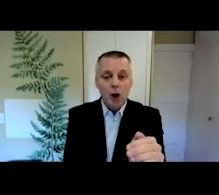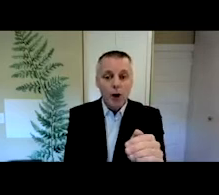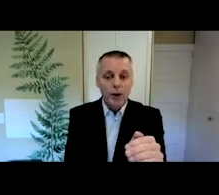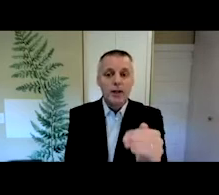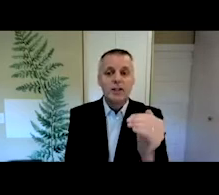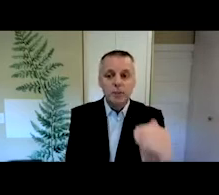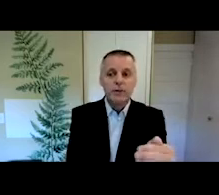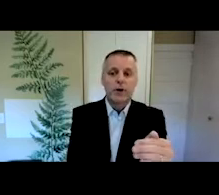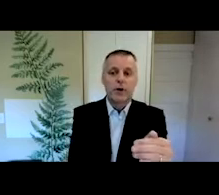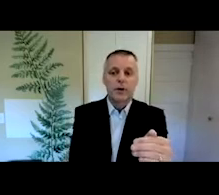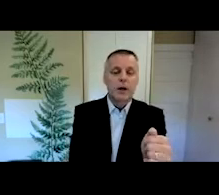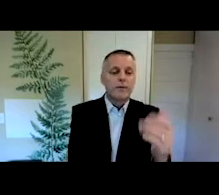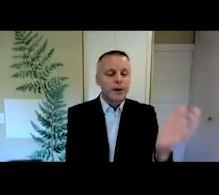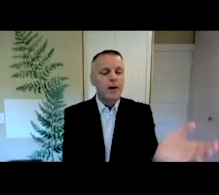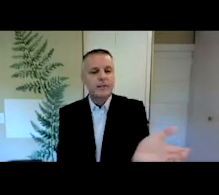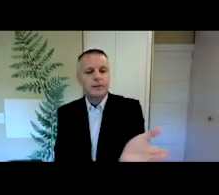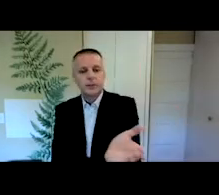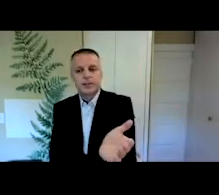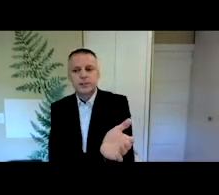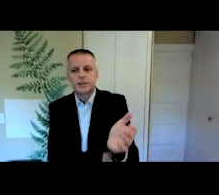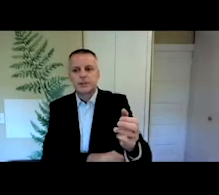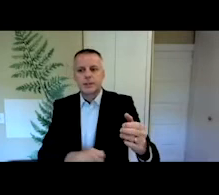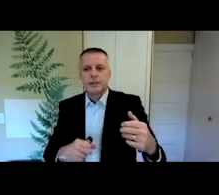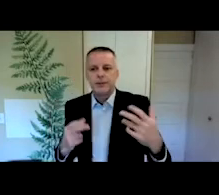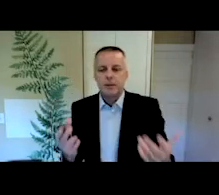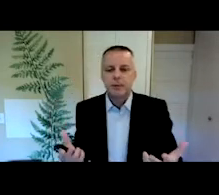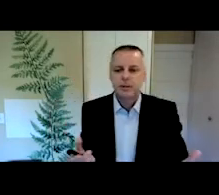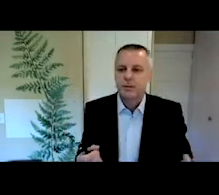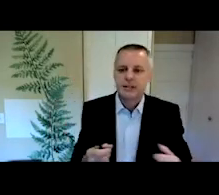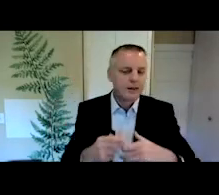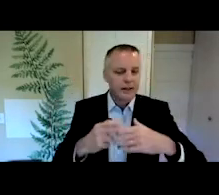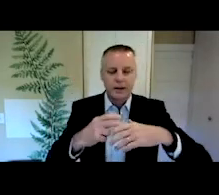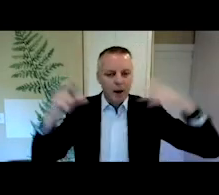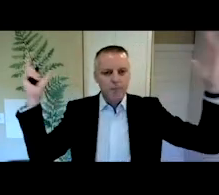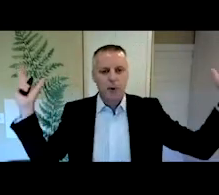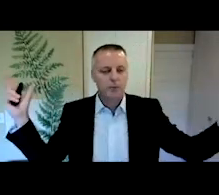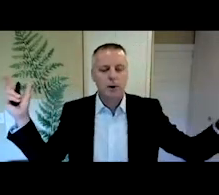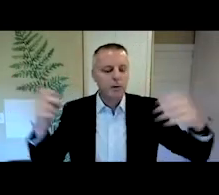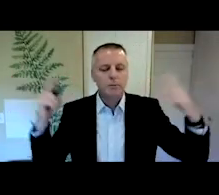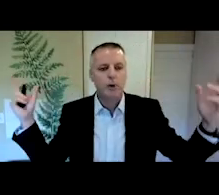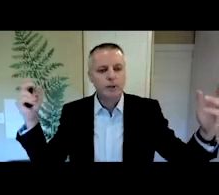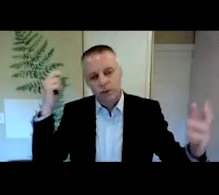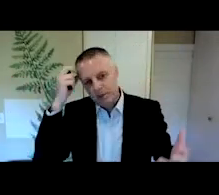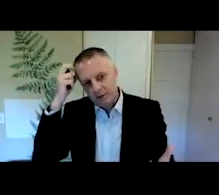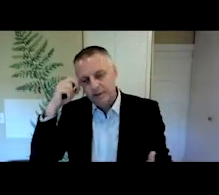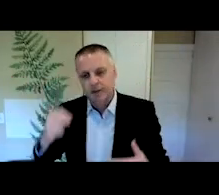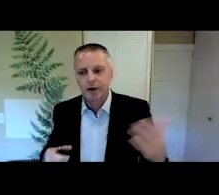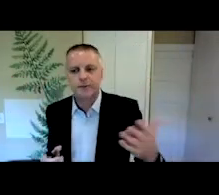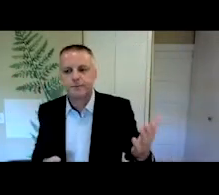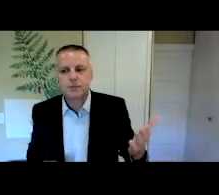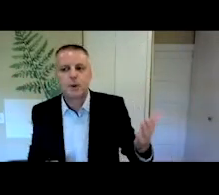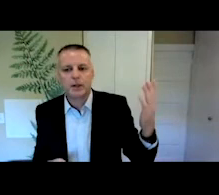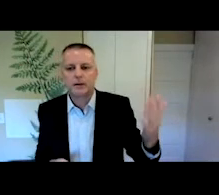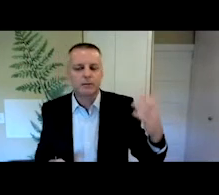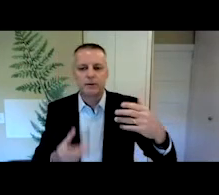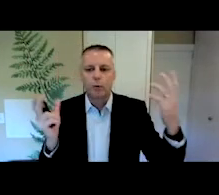is hard, it's really hard. For novice L2 listeners, the input stream can sound like an unbroken, unbroken stream of, of,